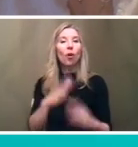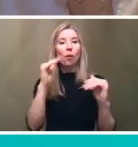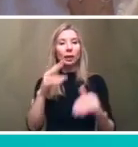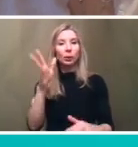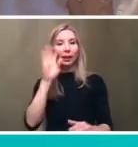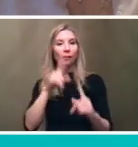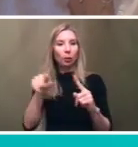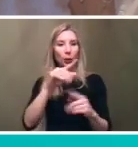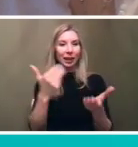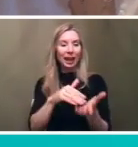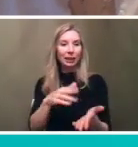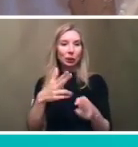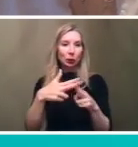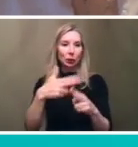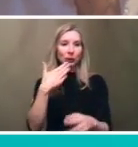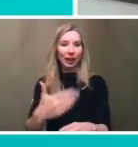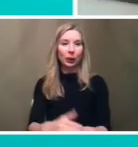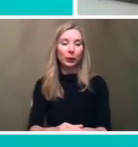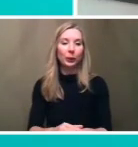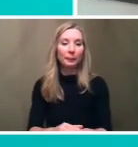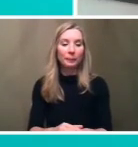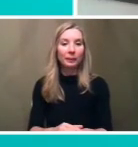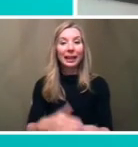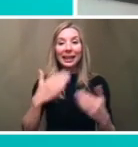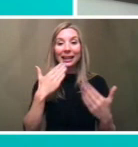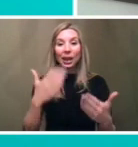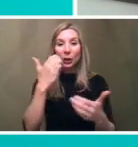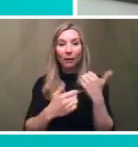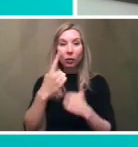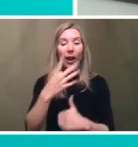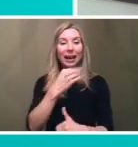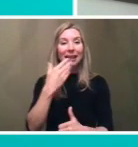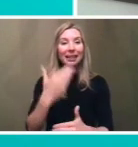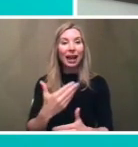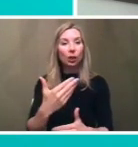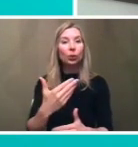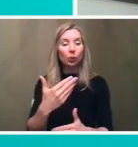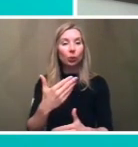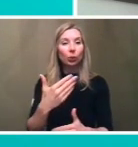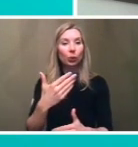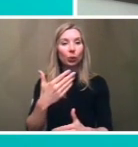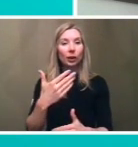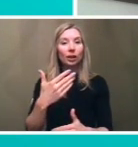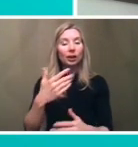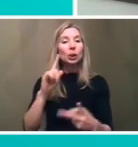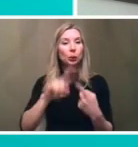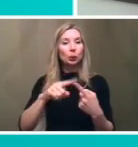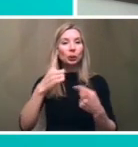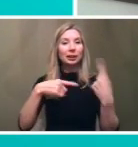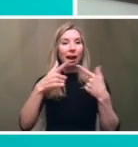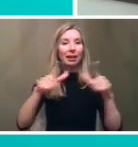thank you okay thank you everybody and and thank you especially um to the sign language